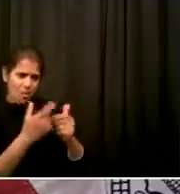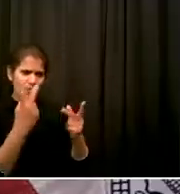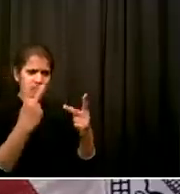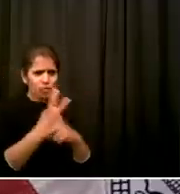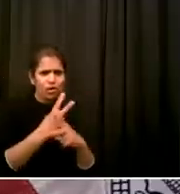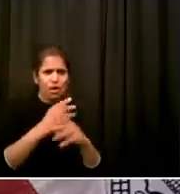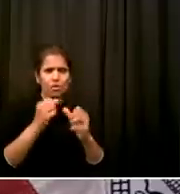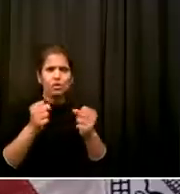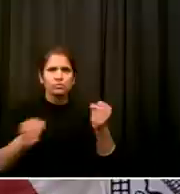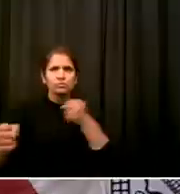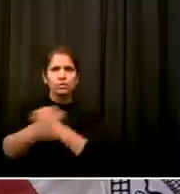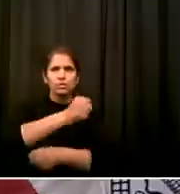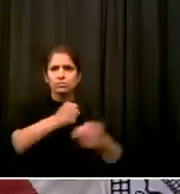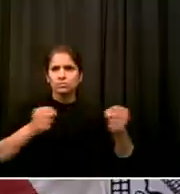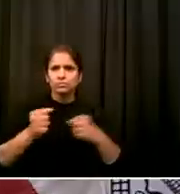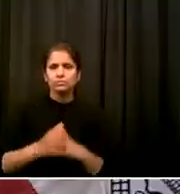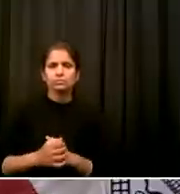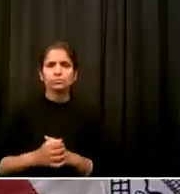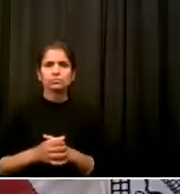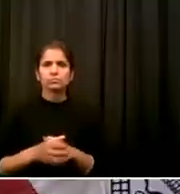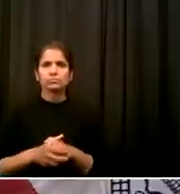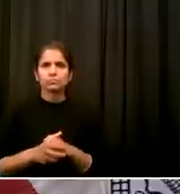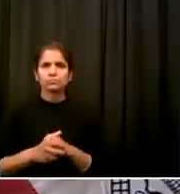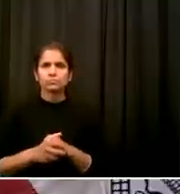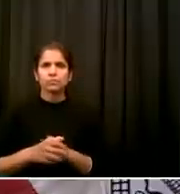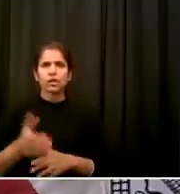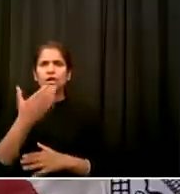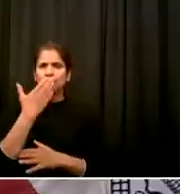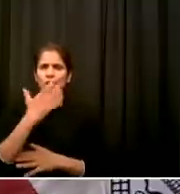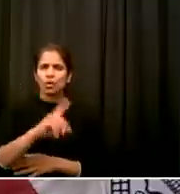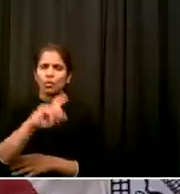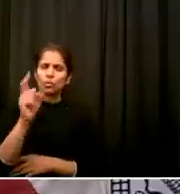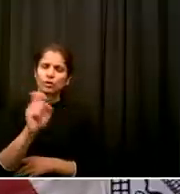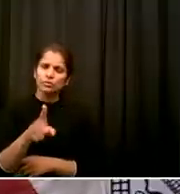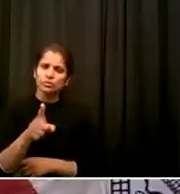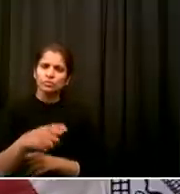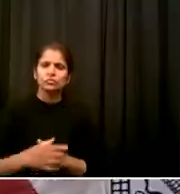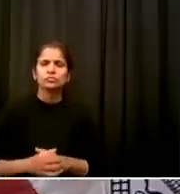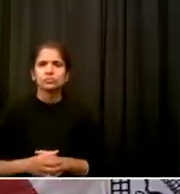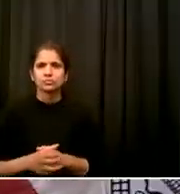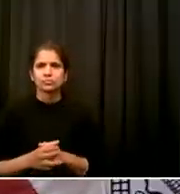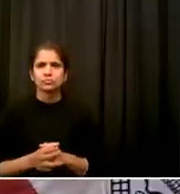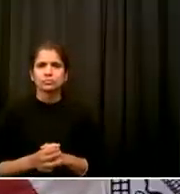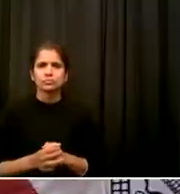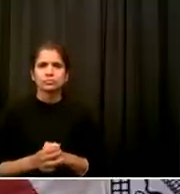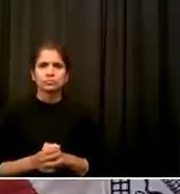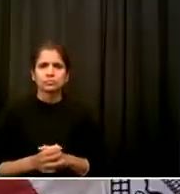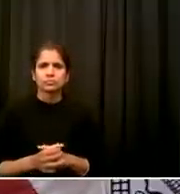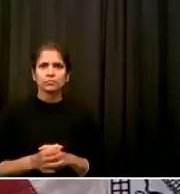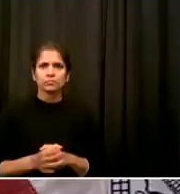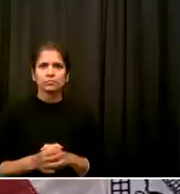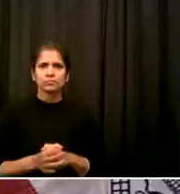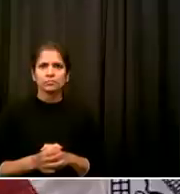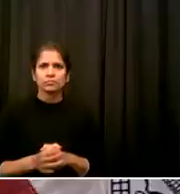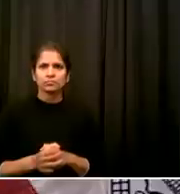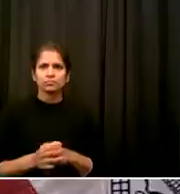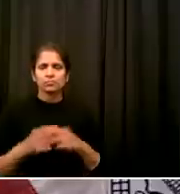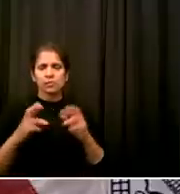So, I will only give you a personal perspective to frame what I hope is a pretty consistent universal answer